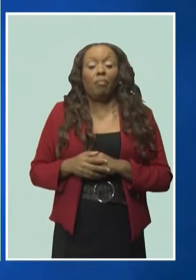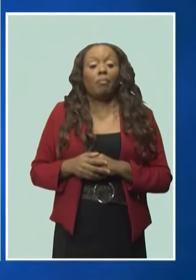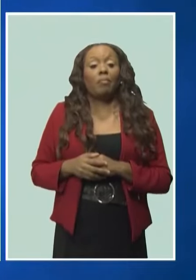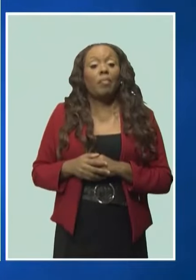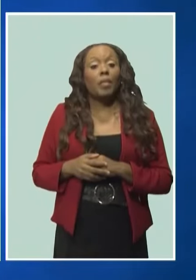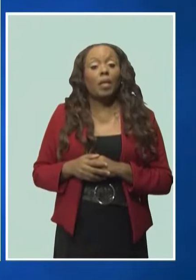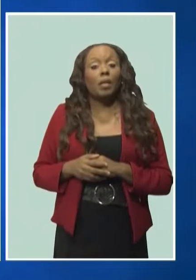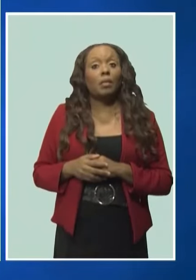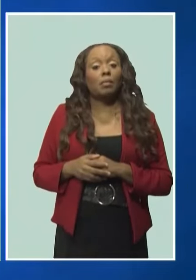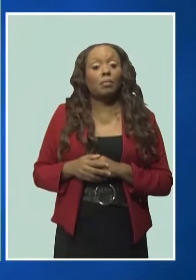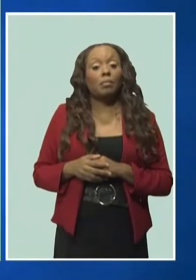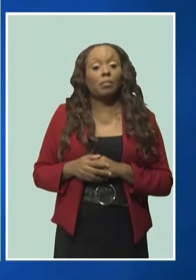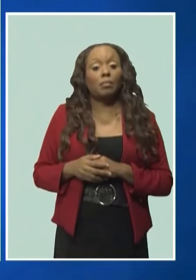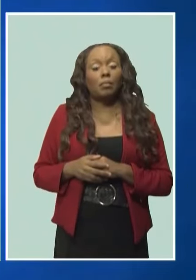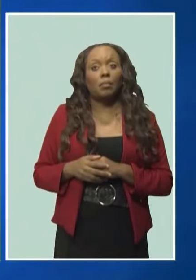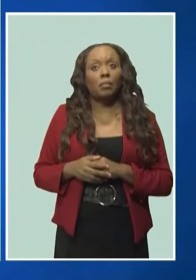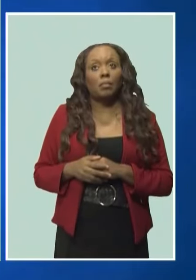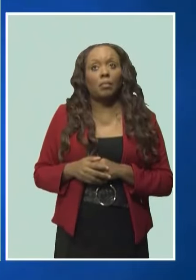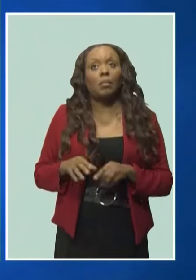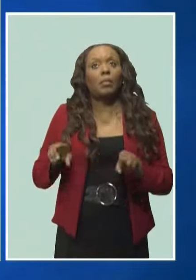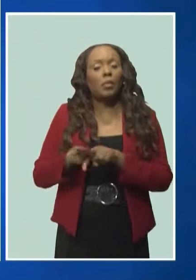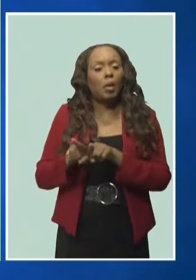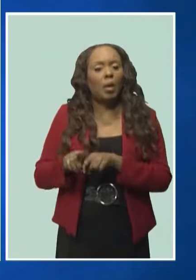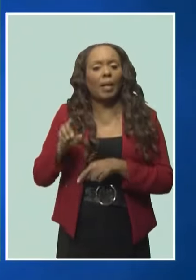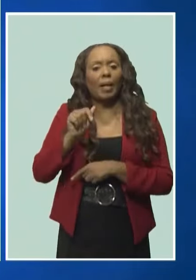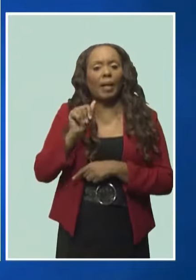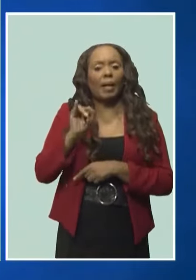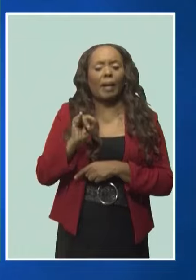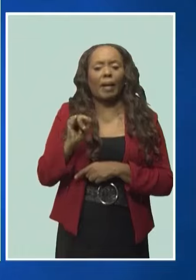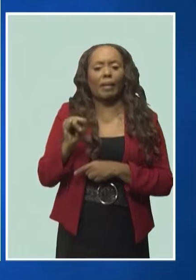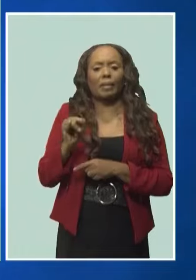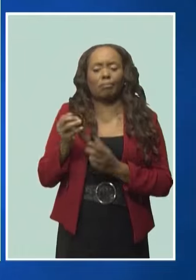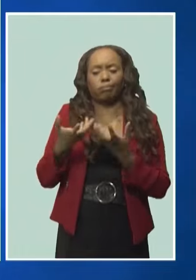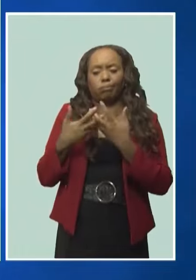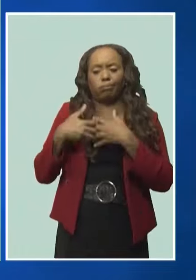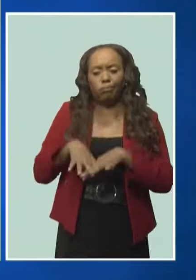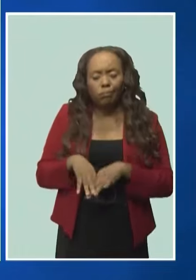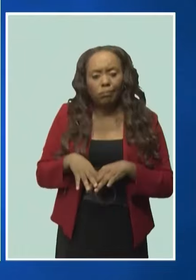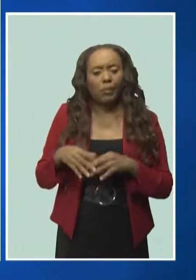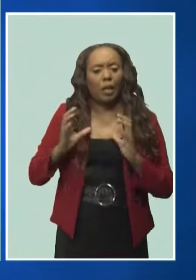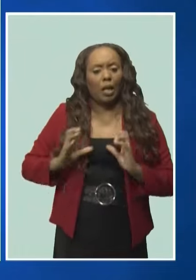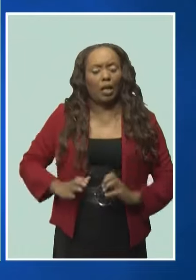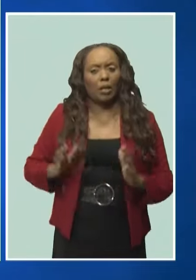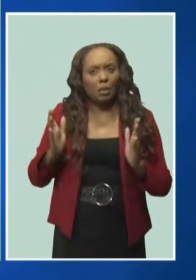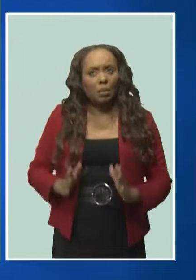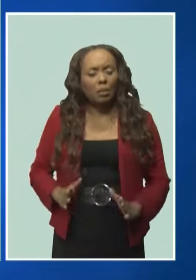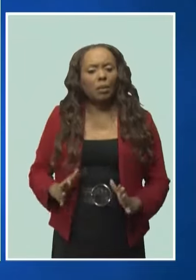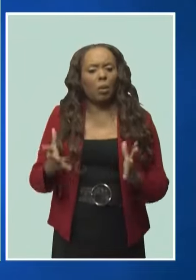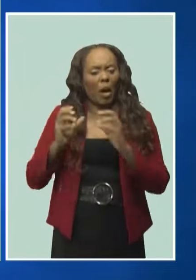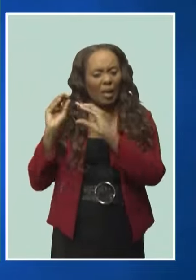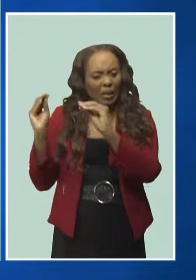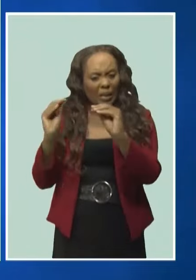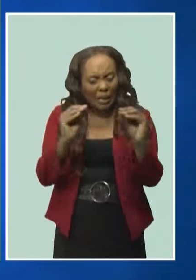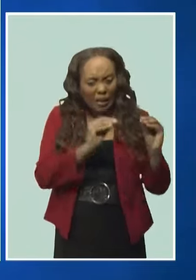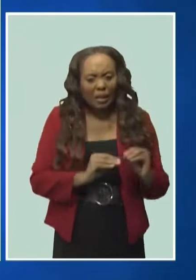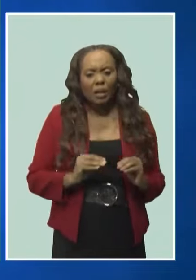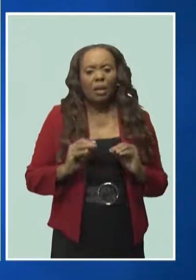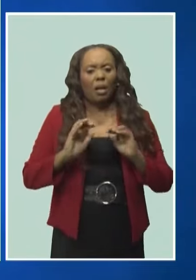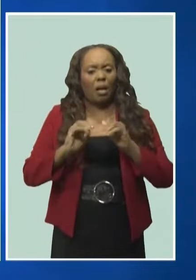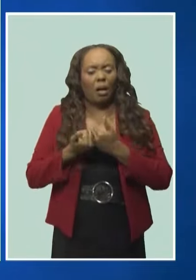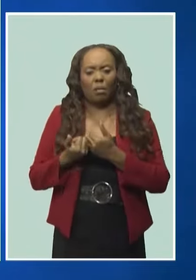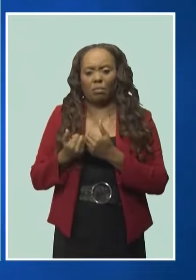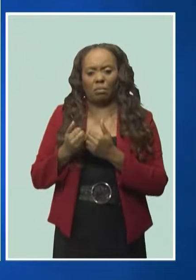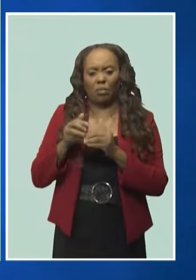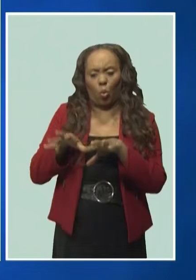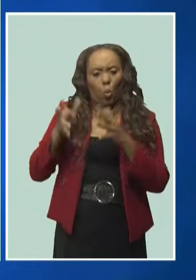concerned with the infusion of AI in the lives of consumers. And the outreach program was to bring public awareness of global changes